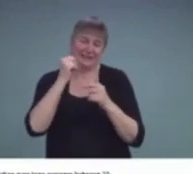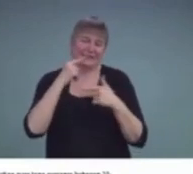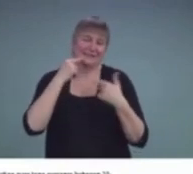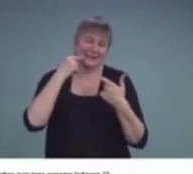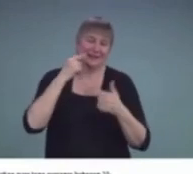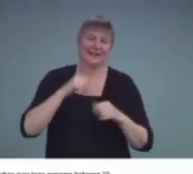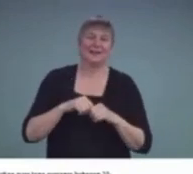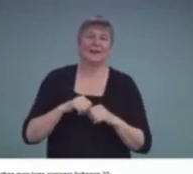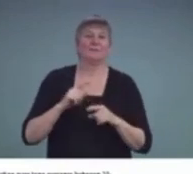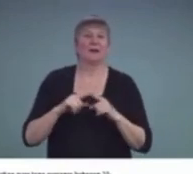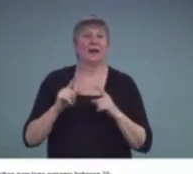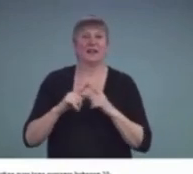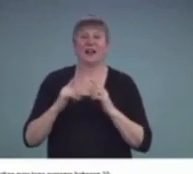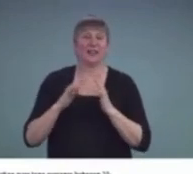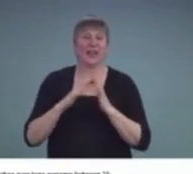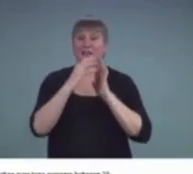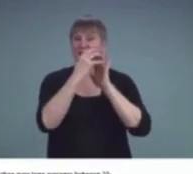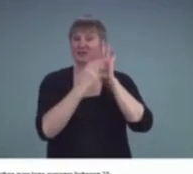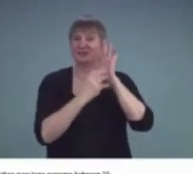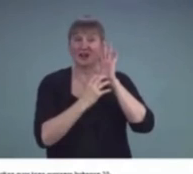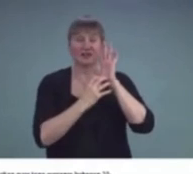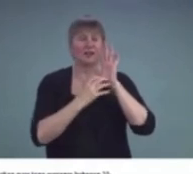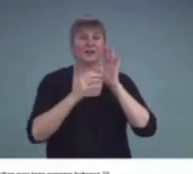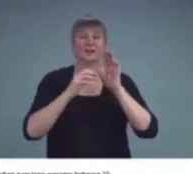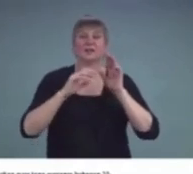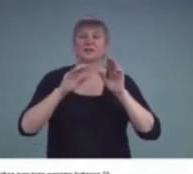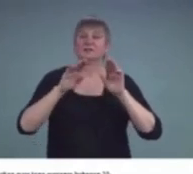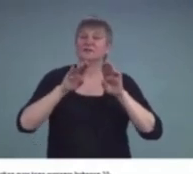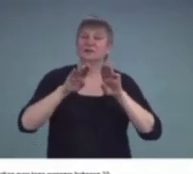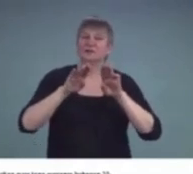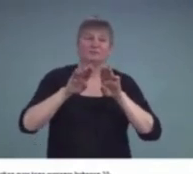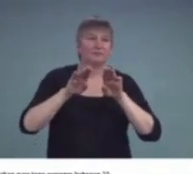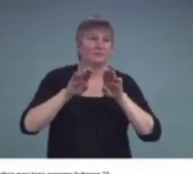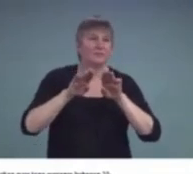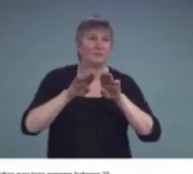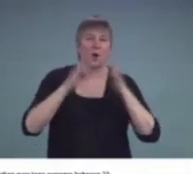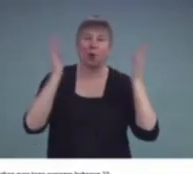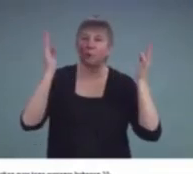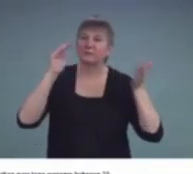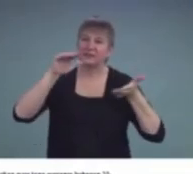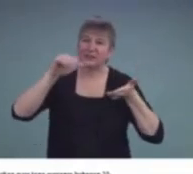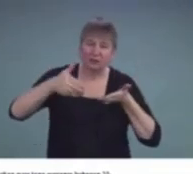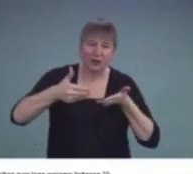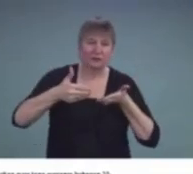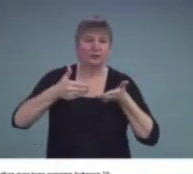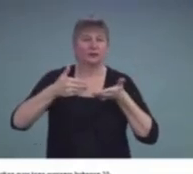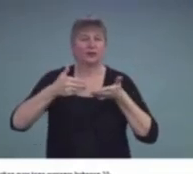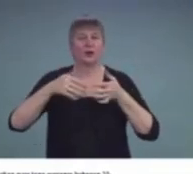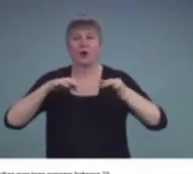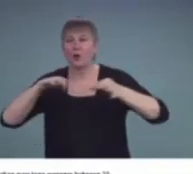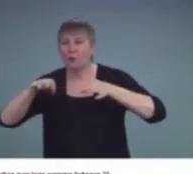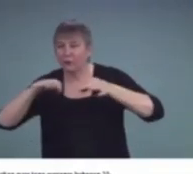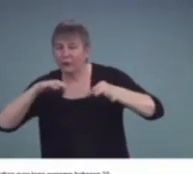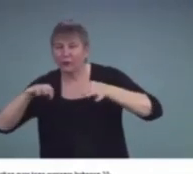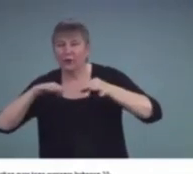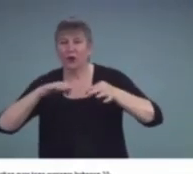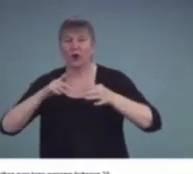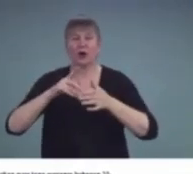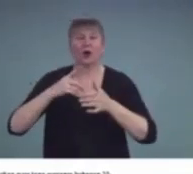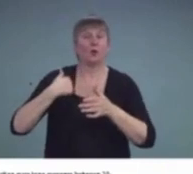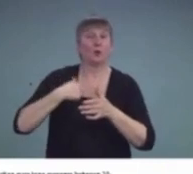the document provides a bit of an introduction and overview. What we would recommend in terms of educational,